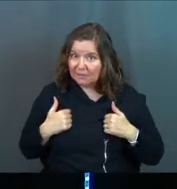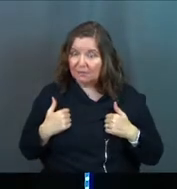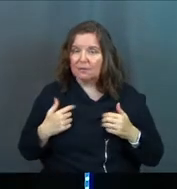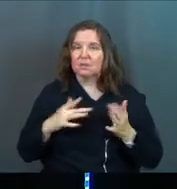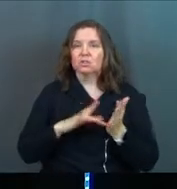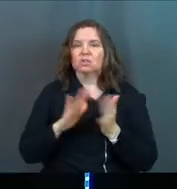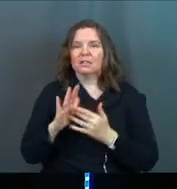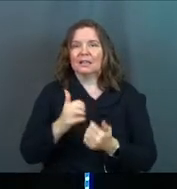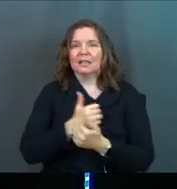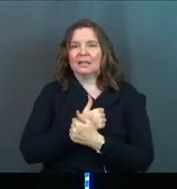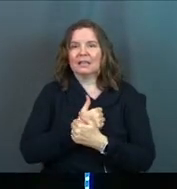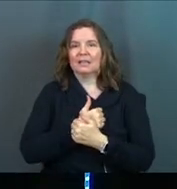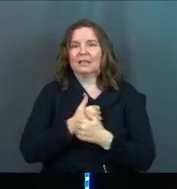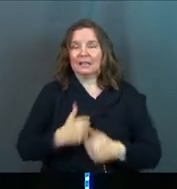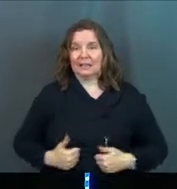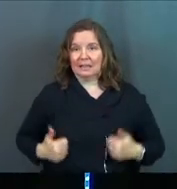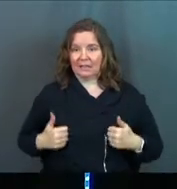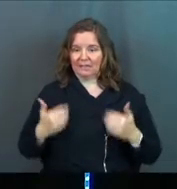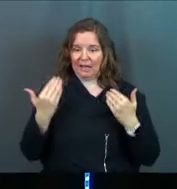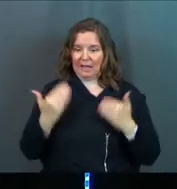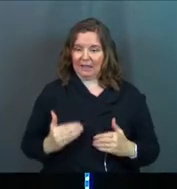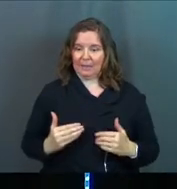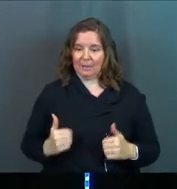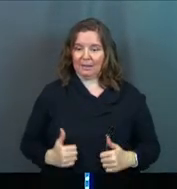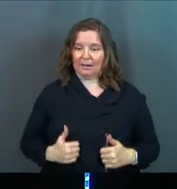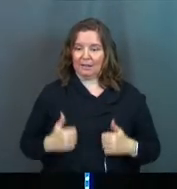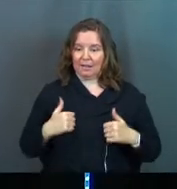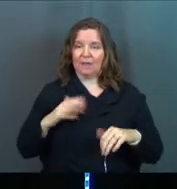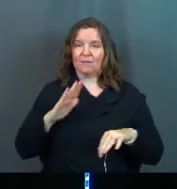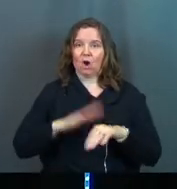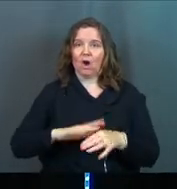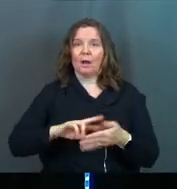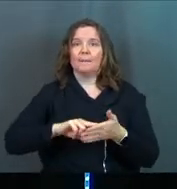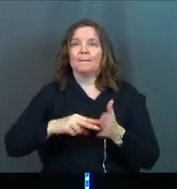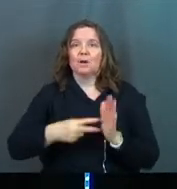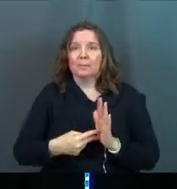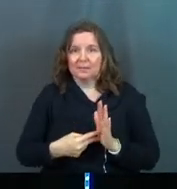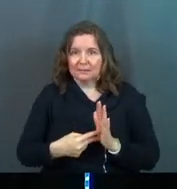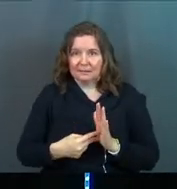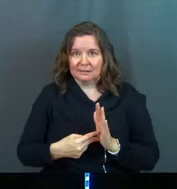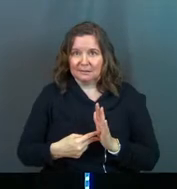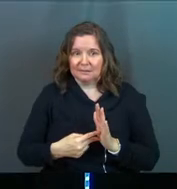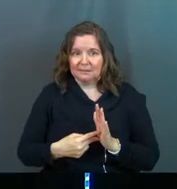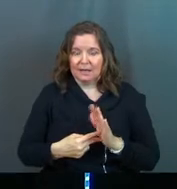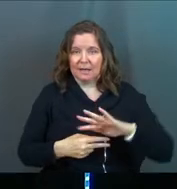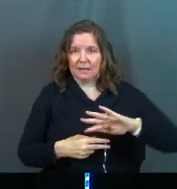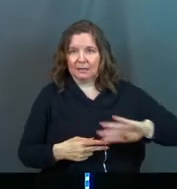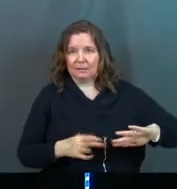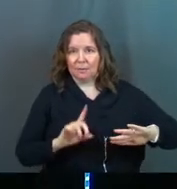Jesus lived a limited life on purpose. And he walked away.